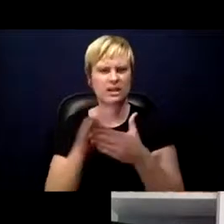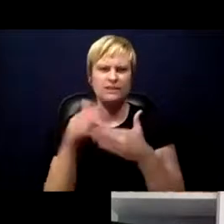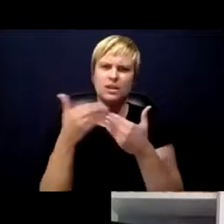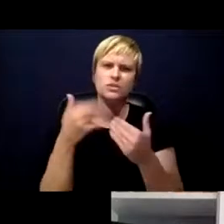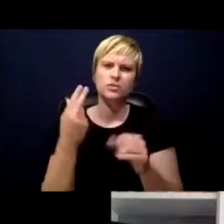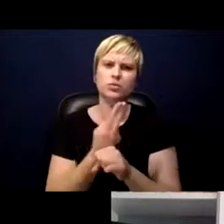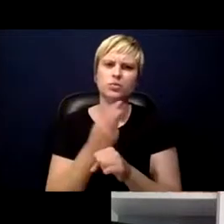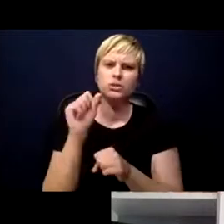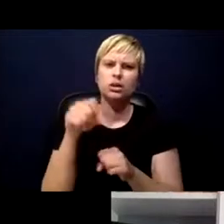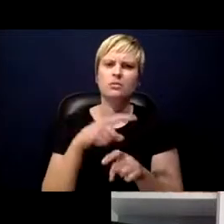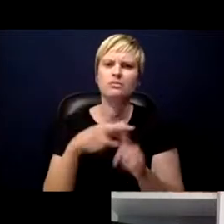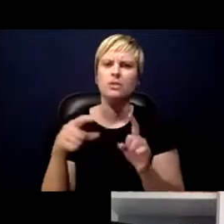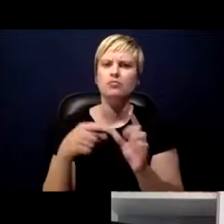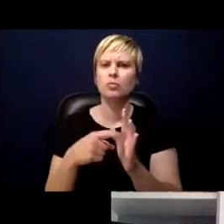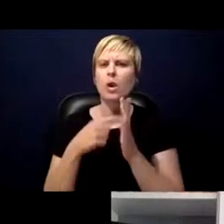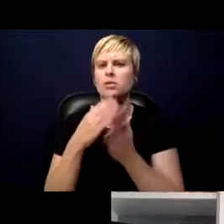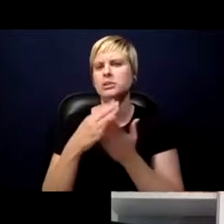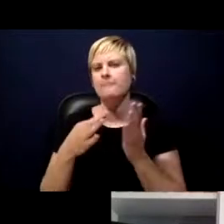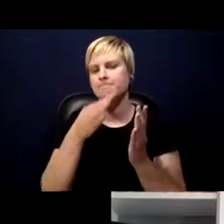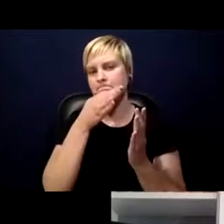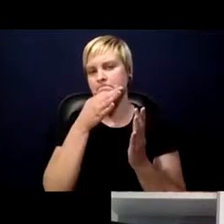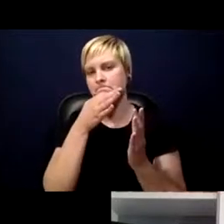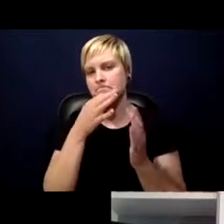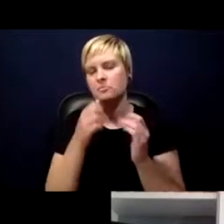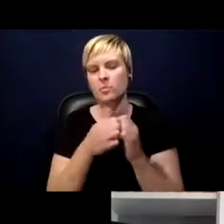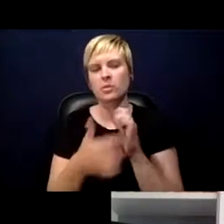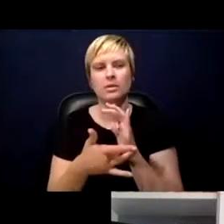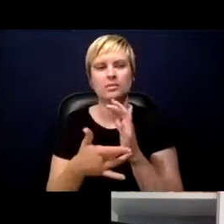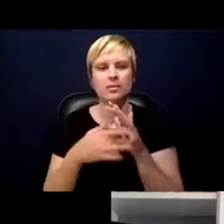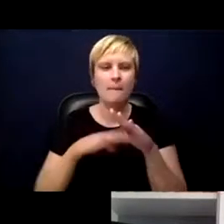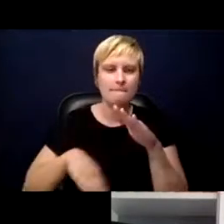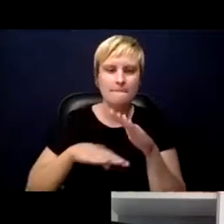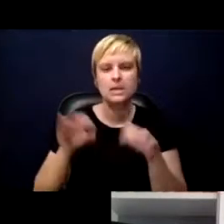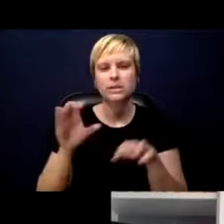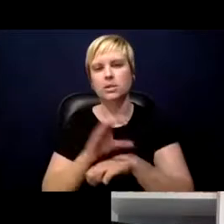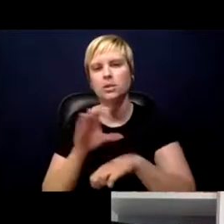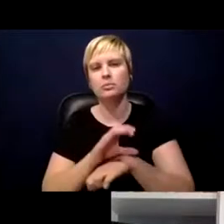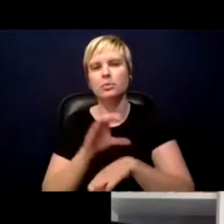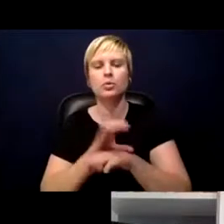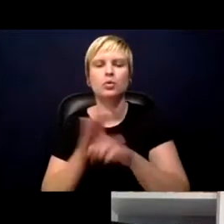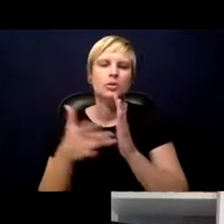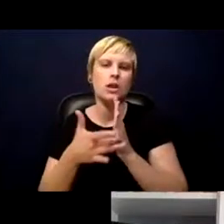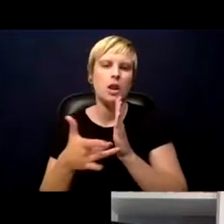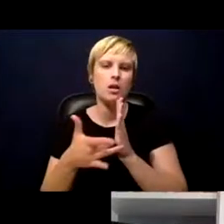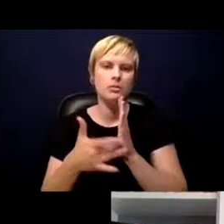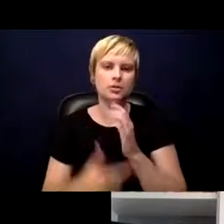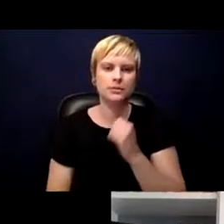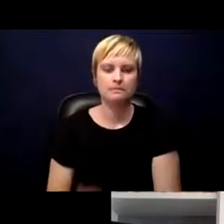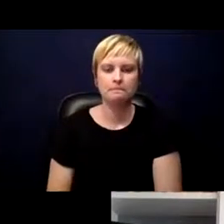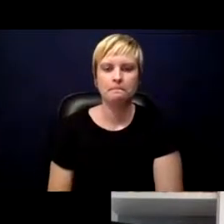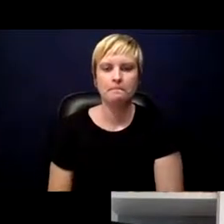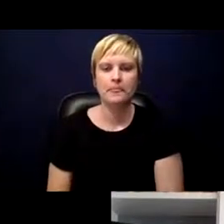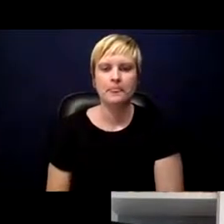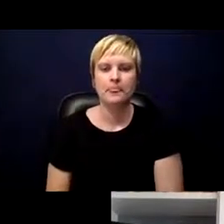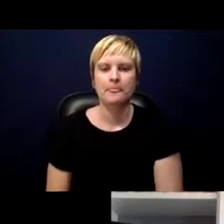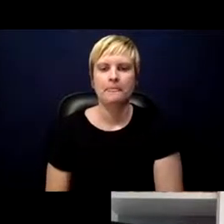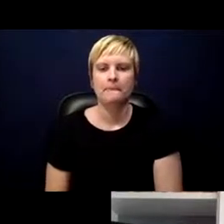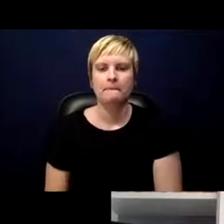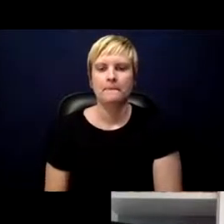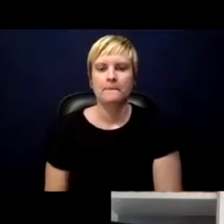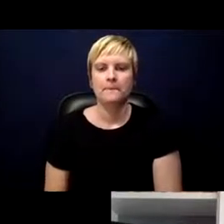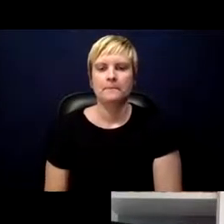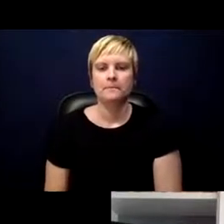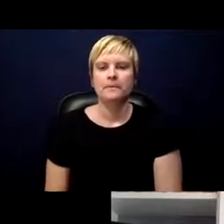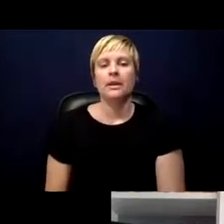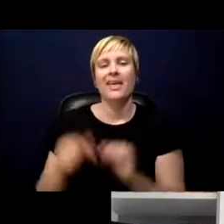does require some proficiency with some basic computer technology. This is an opportunity for